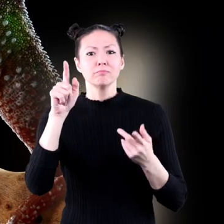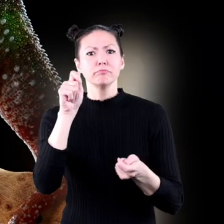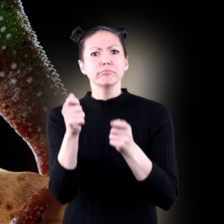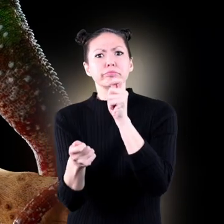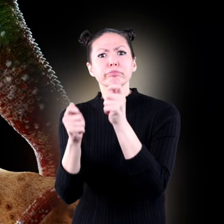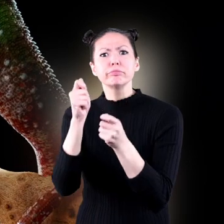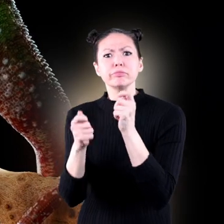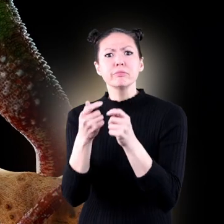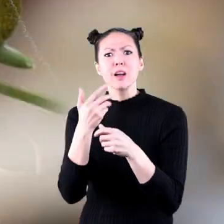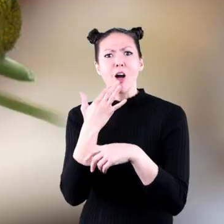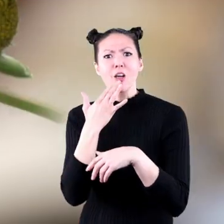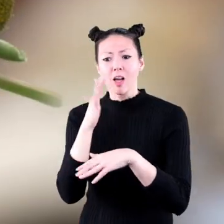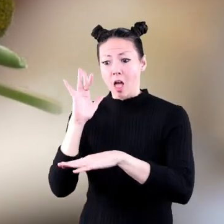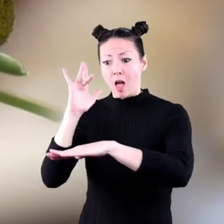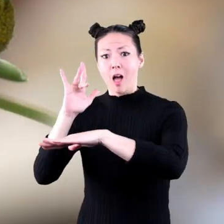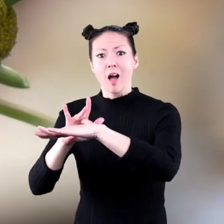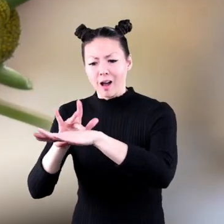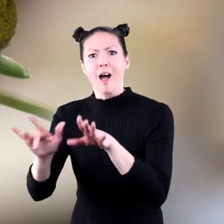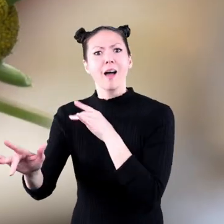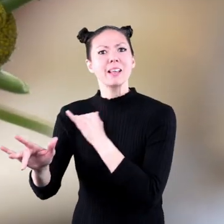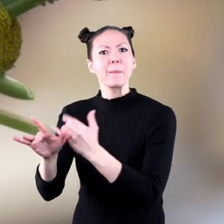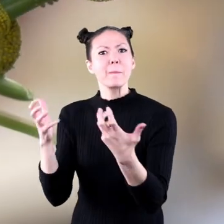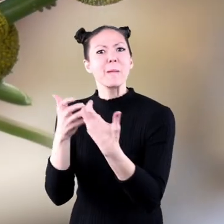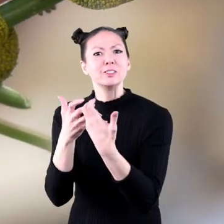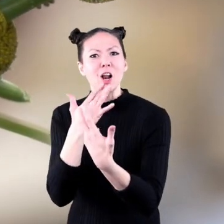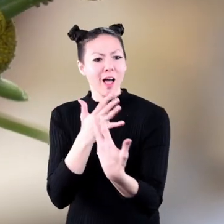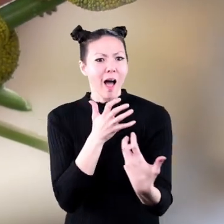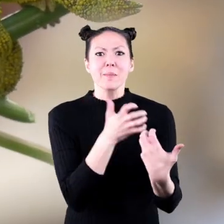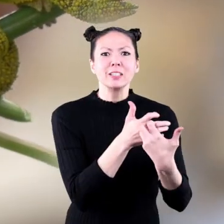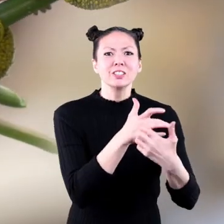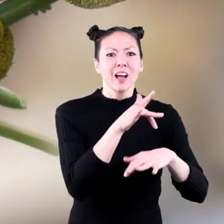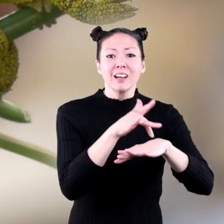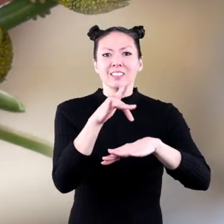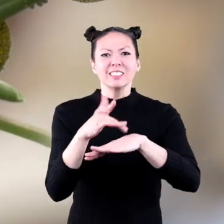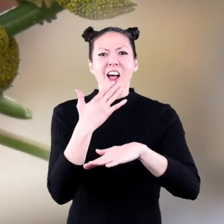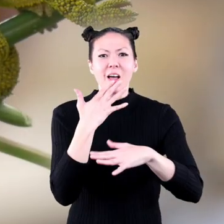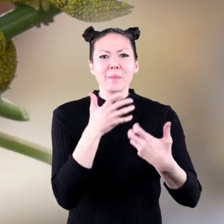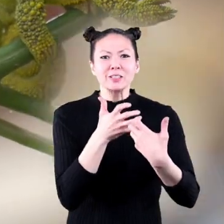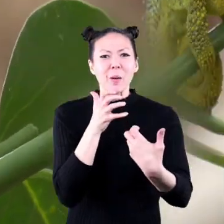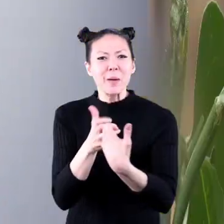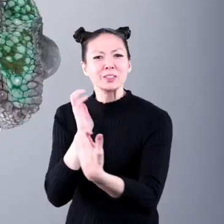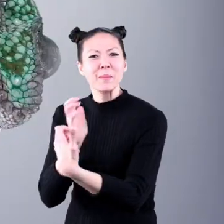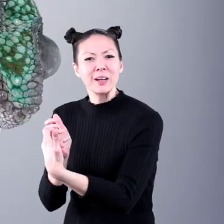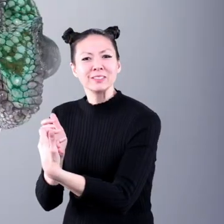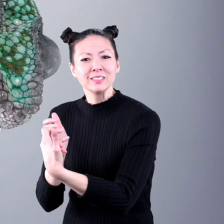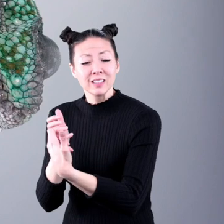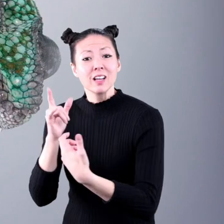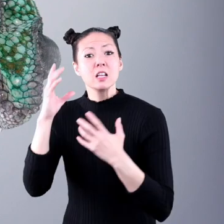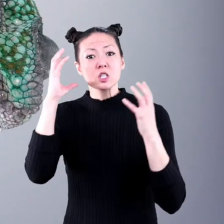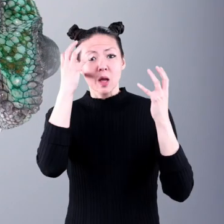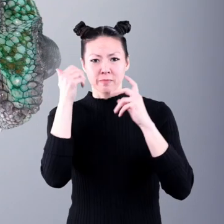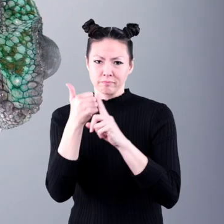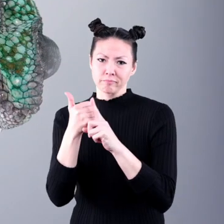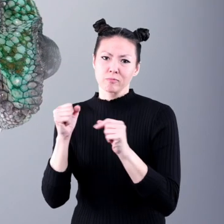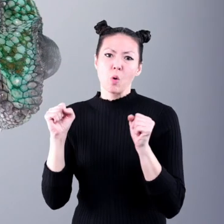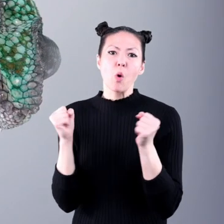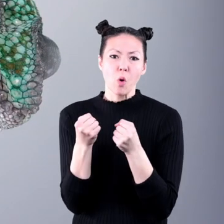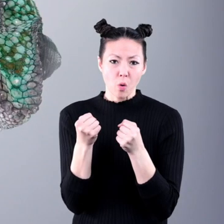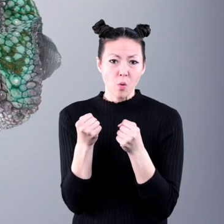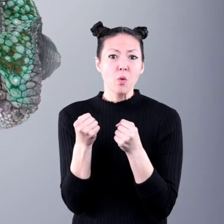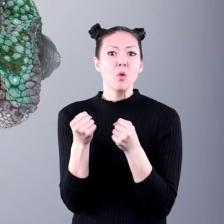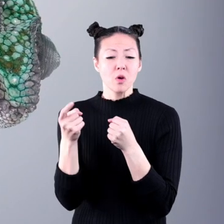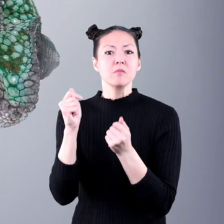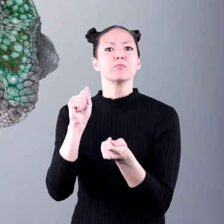colors. They use their colors to communicate with other chameleons. Also, if the chameleon is